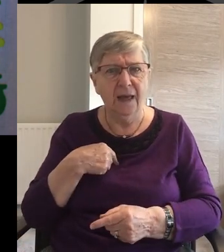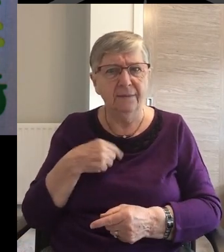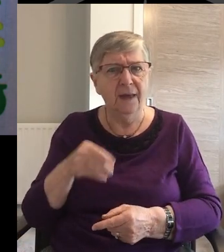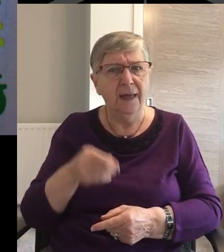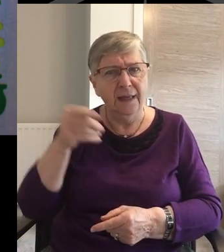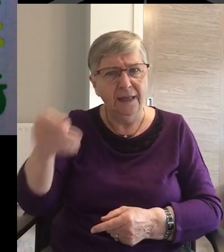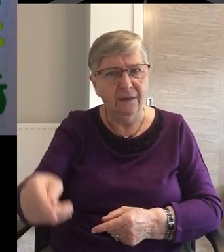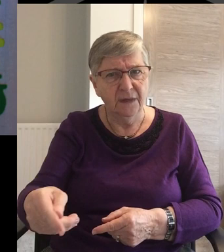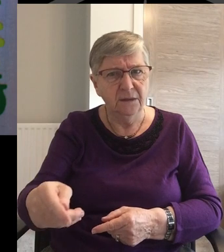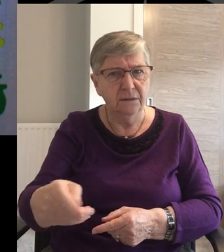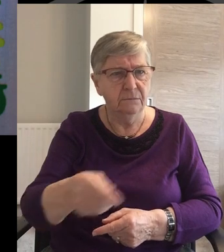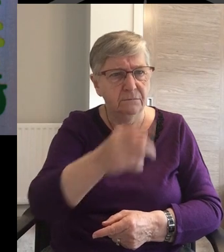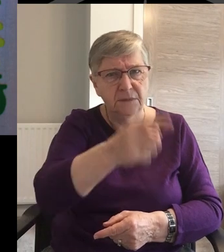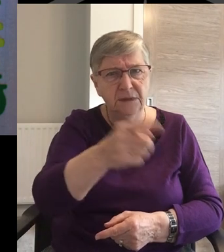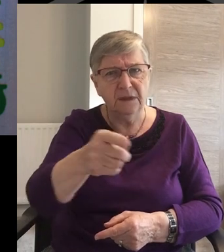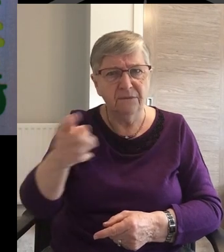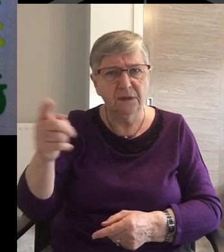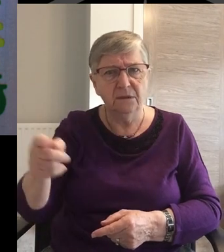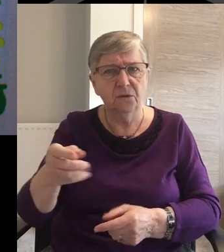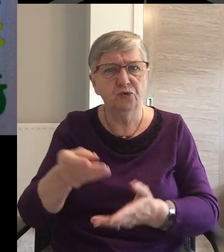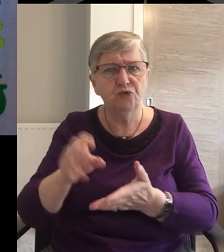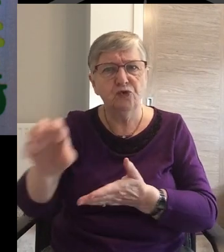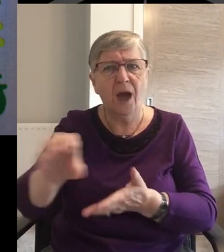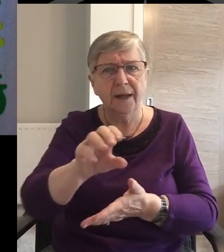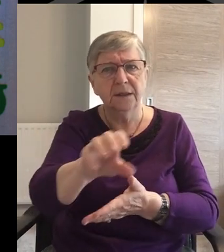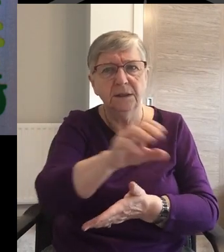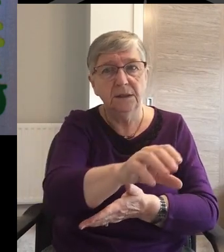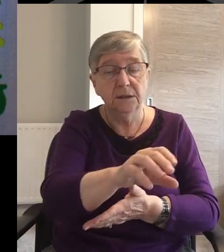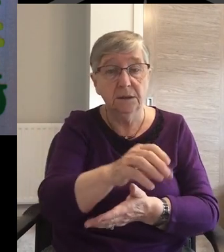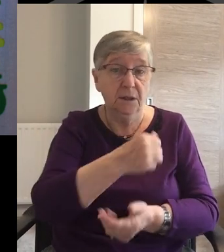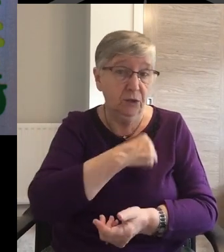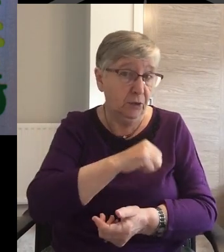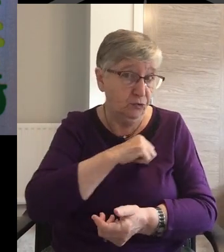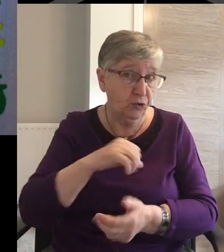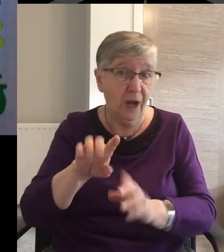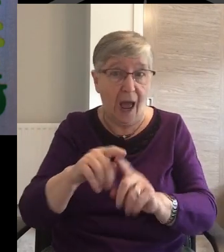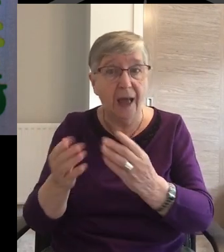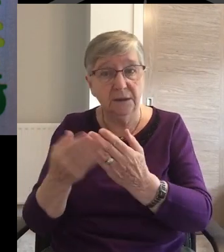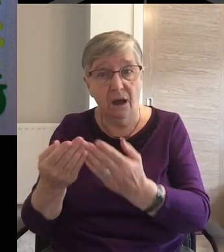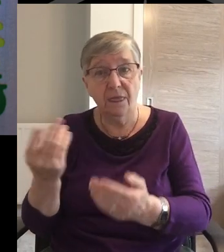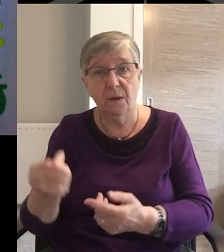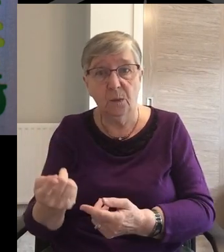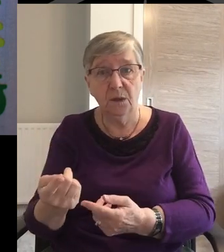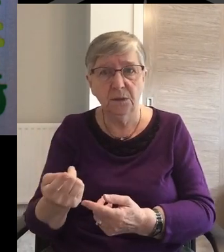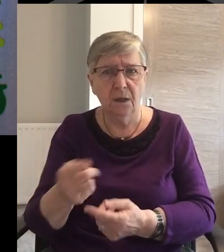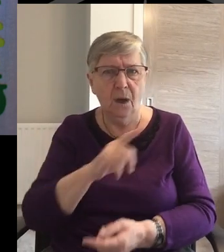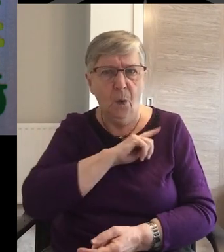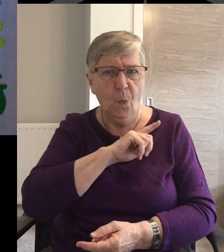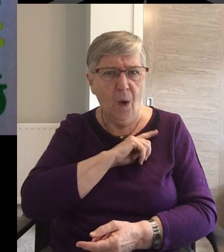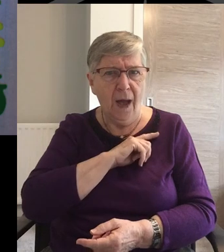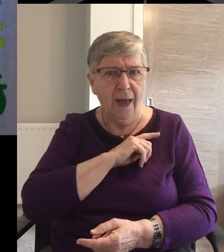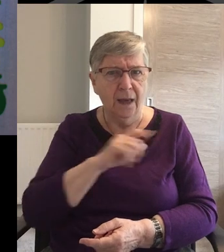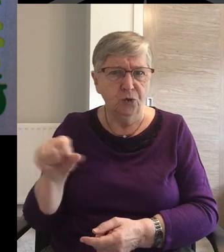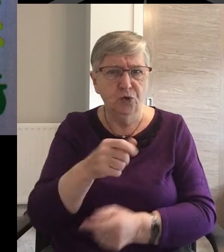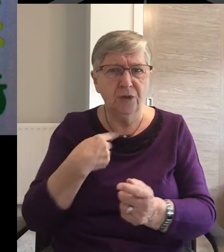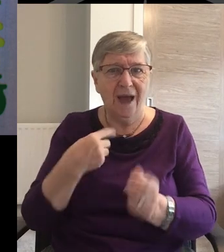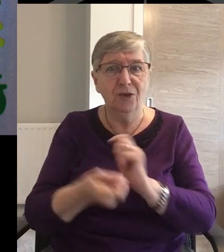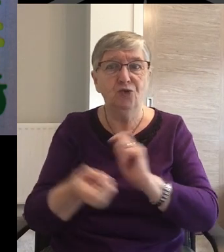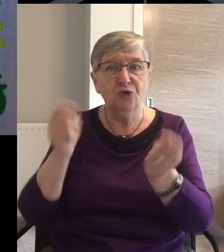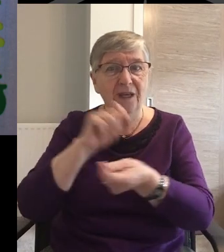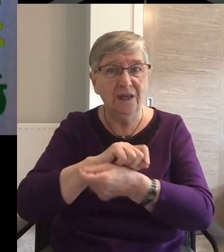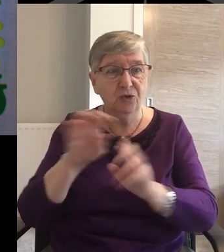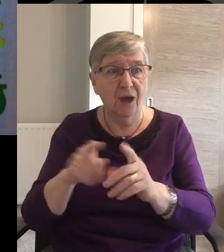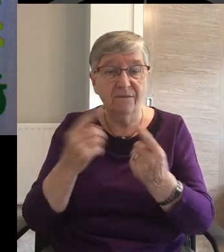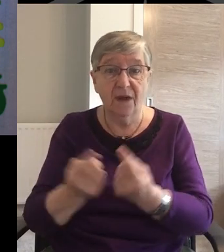regular giving to various charities Christian or otherwise Why expect me to change my priorities for giving